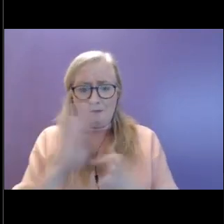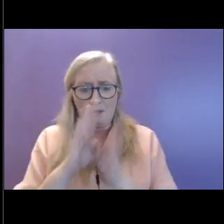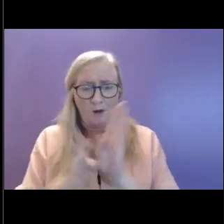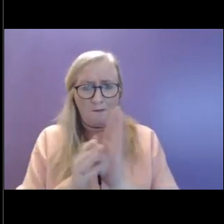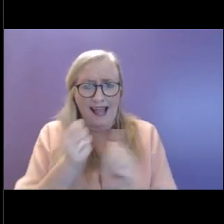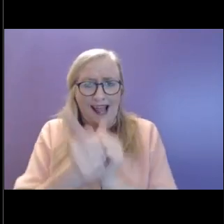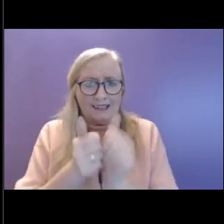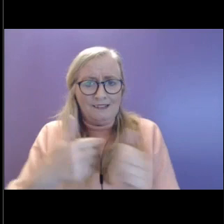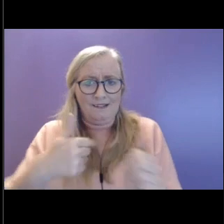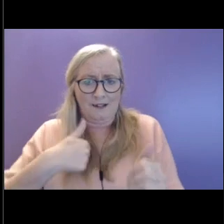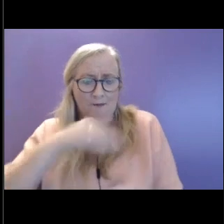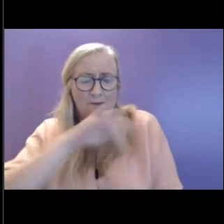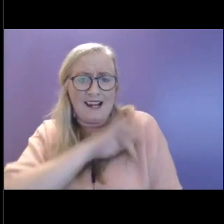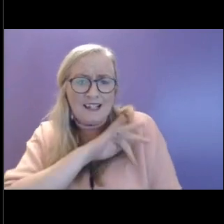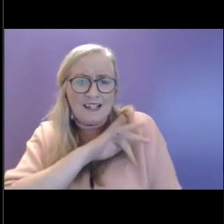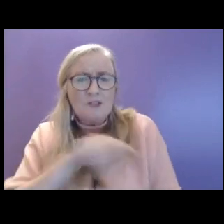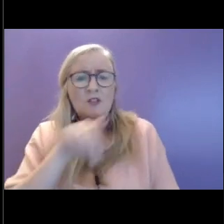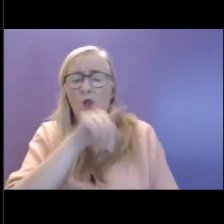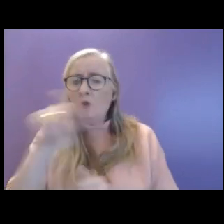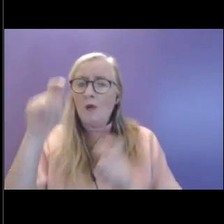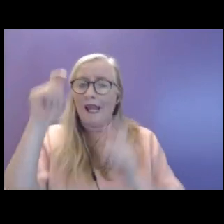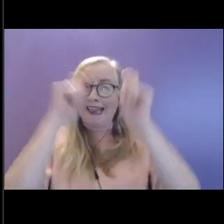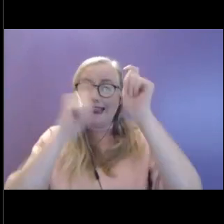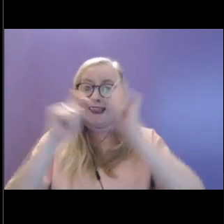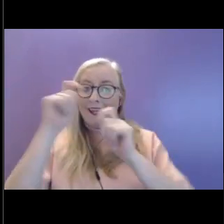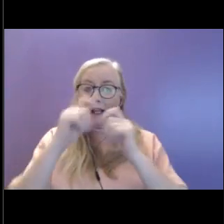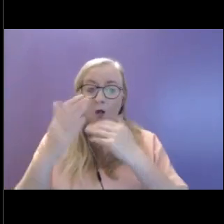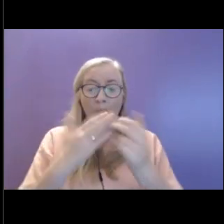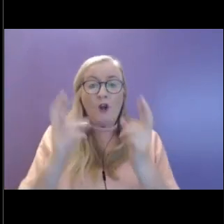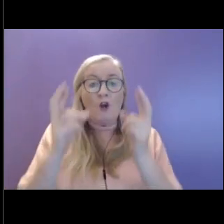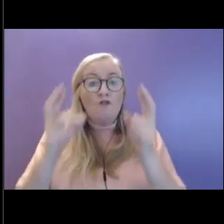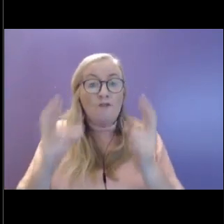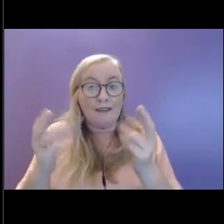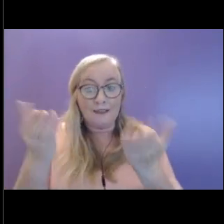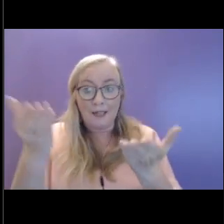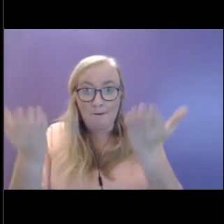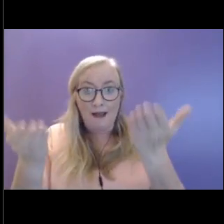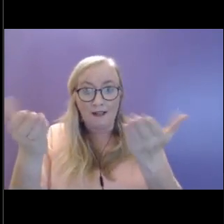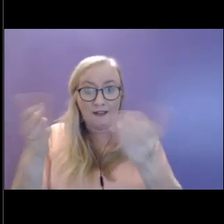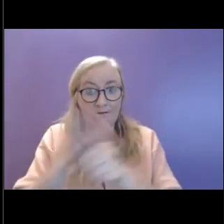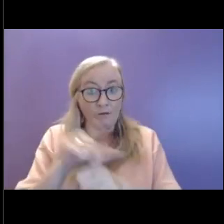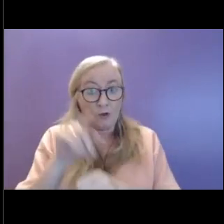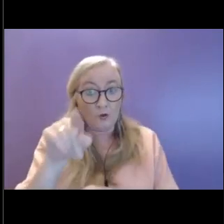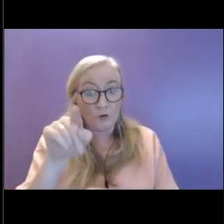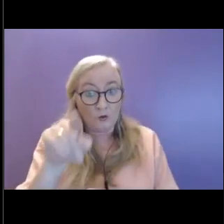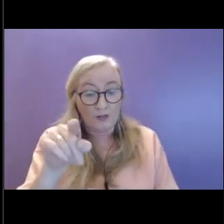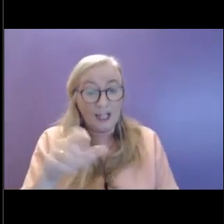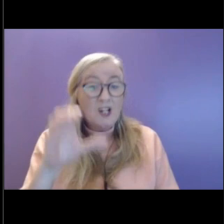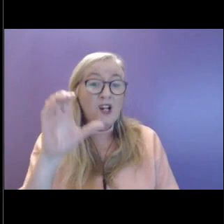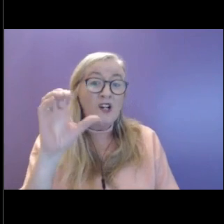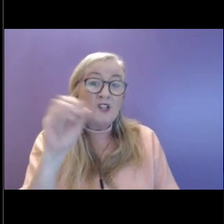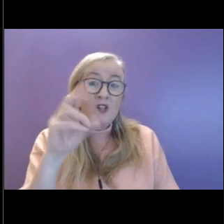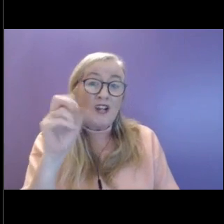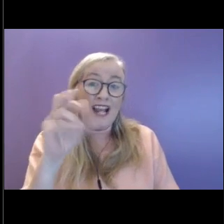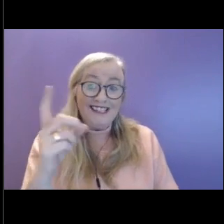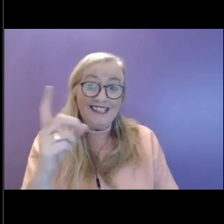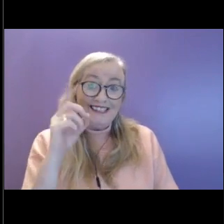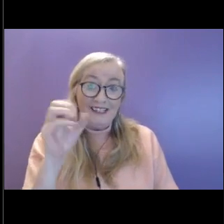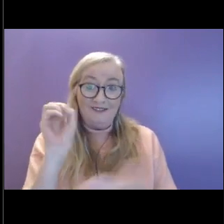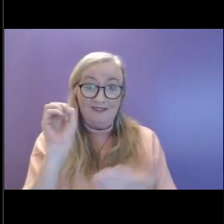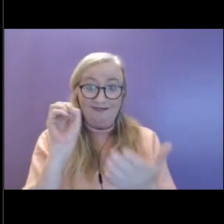it's just about considering what is balance for you? And so the questions that Connor just flashed up there, we might